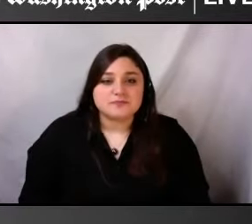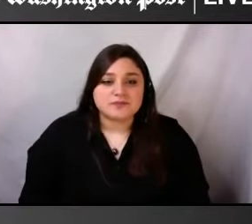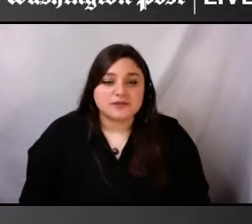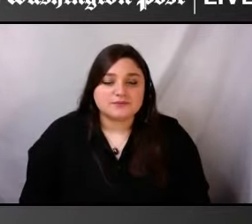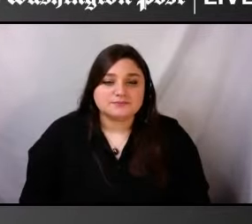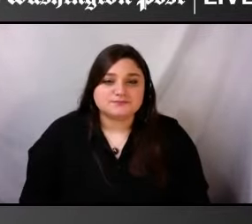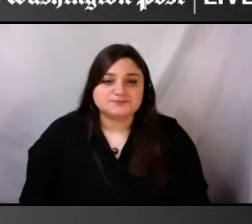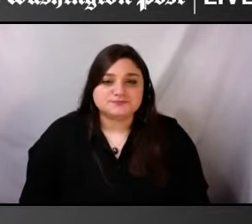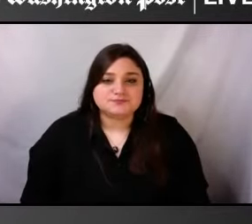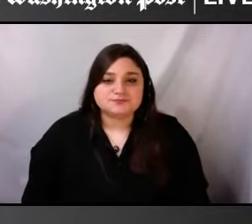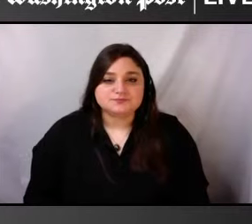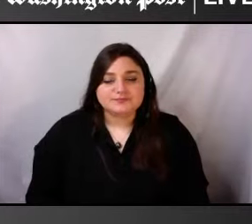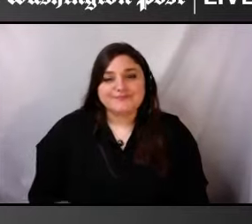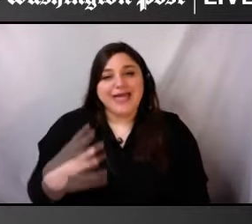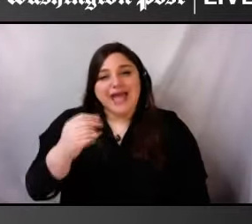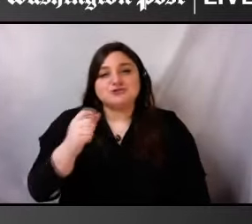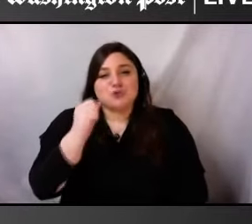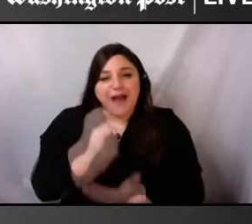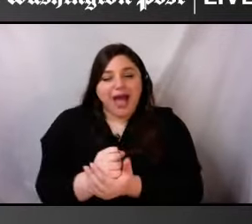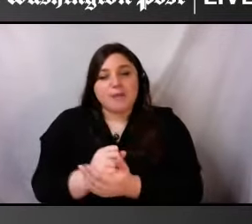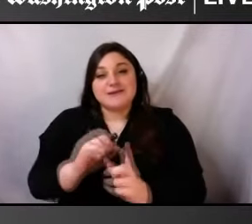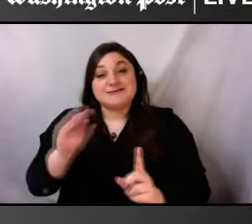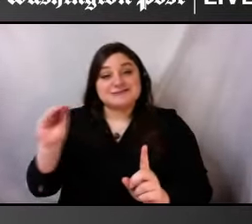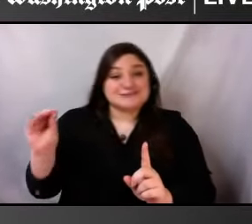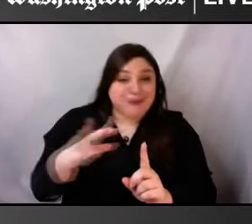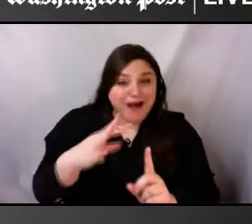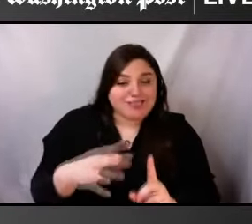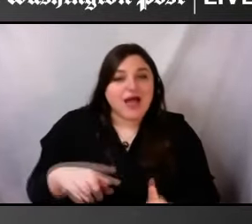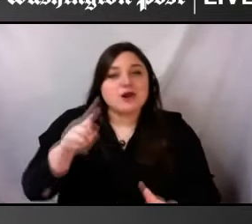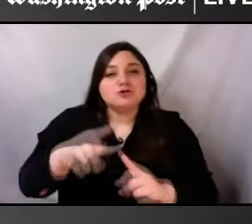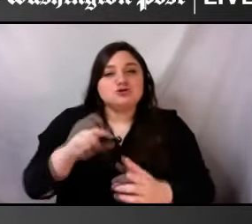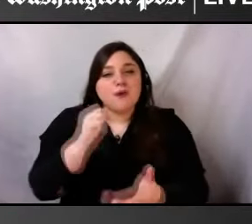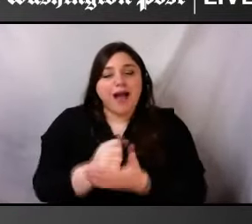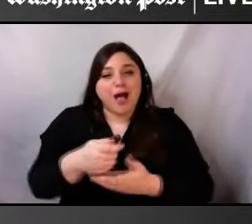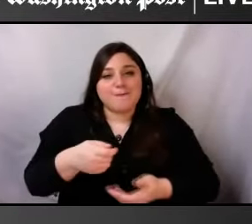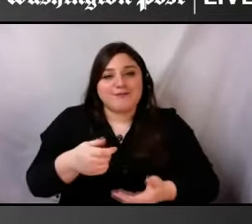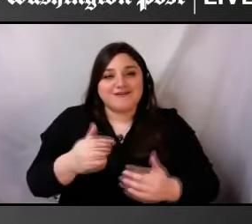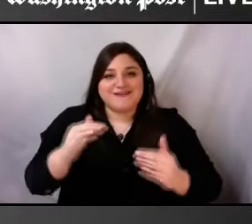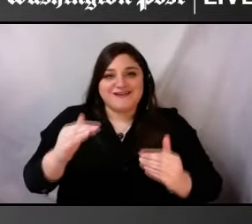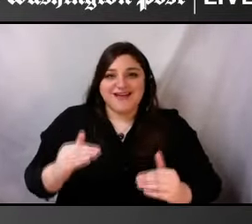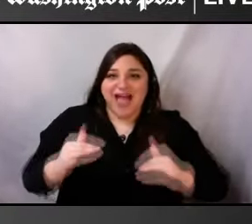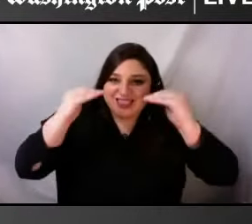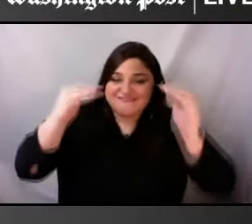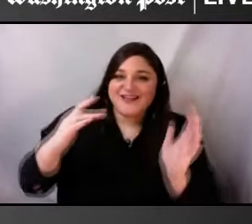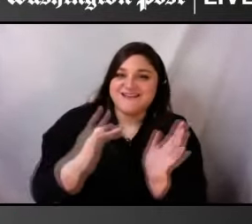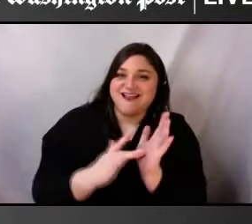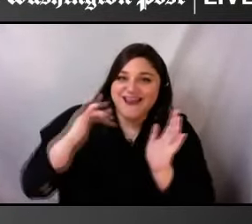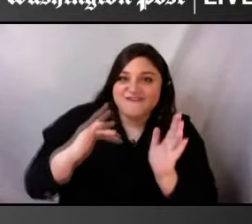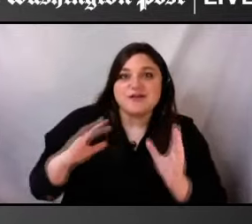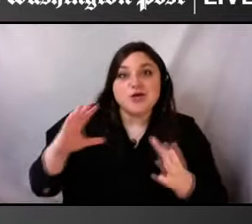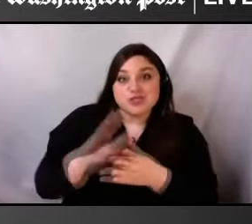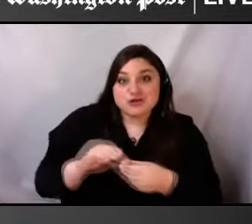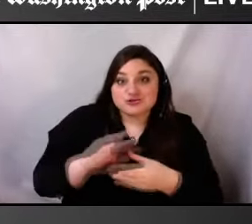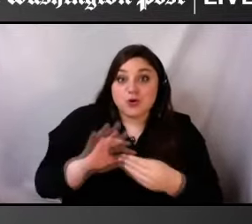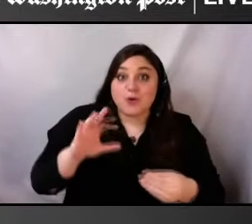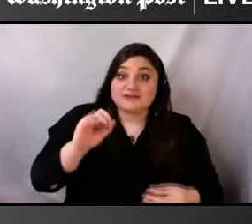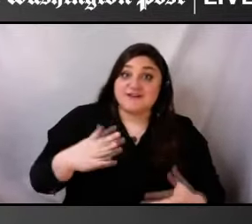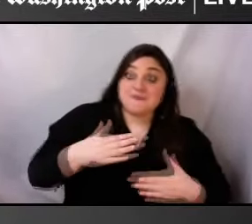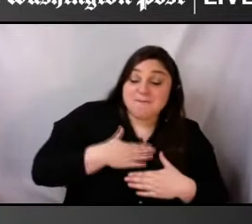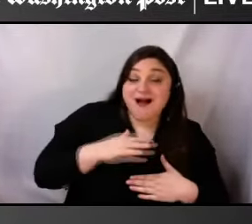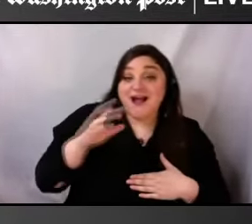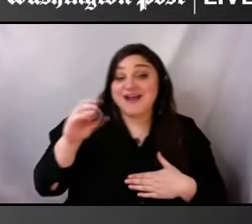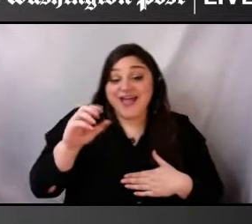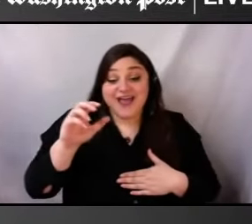the stories of, of those of us like Rima and myself, um, who are, are disabled women of color,